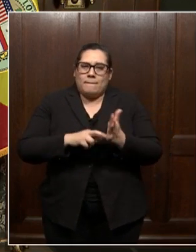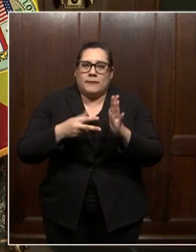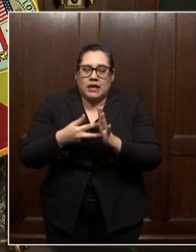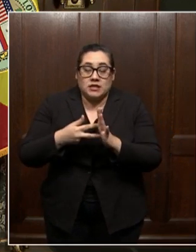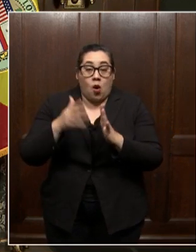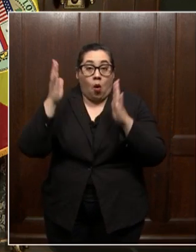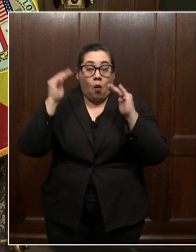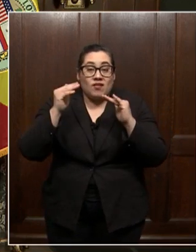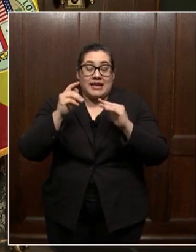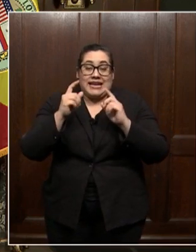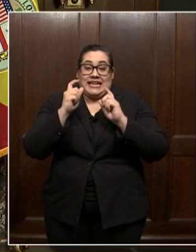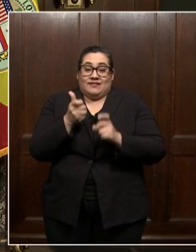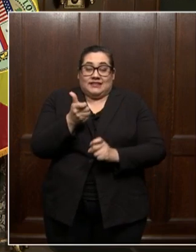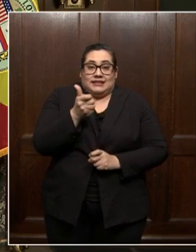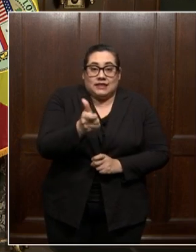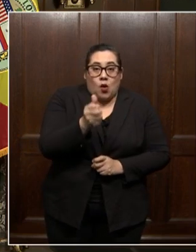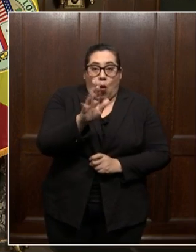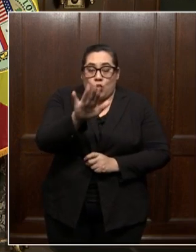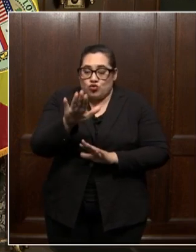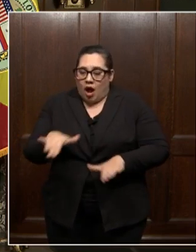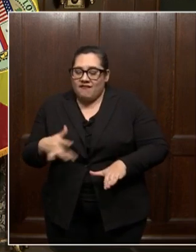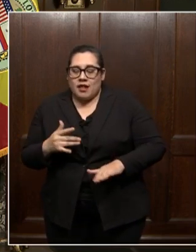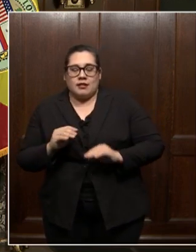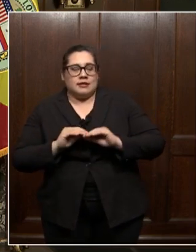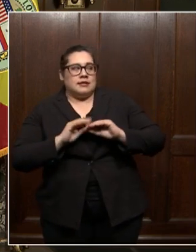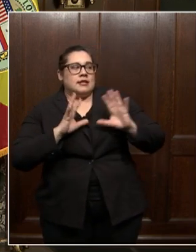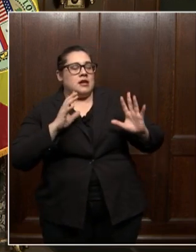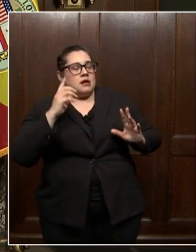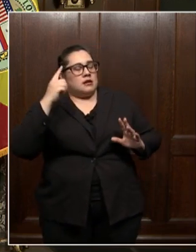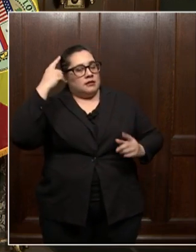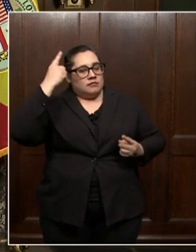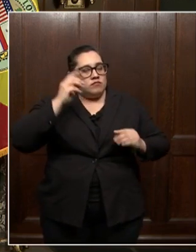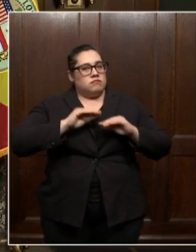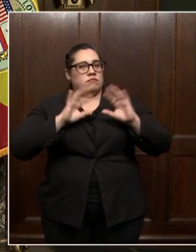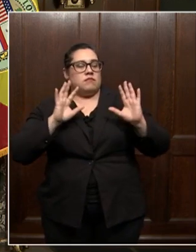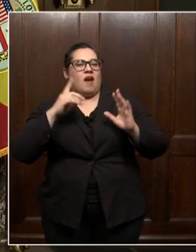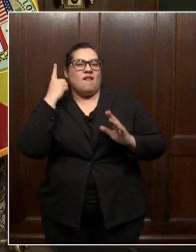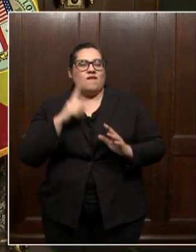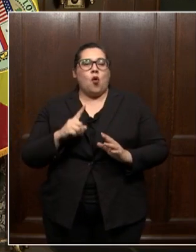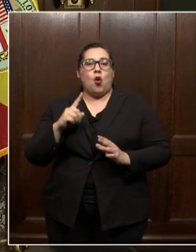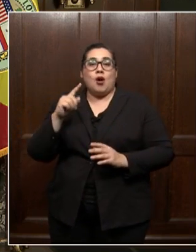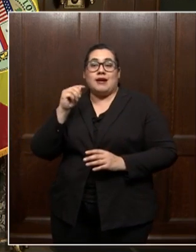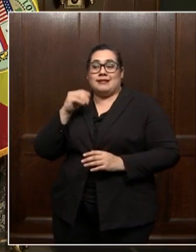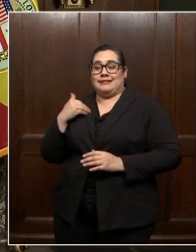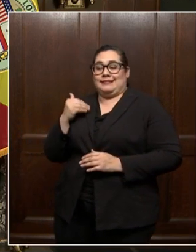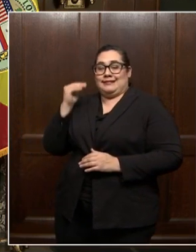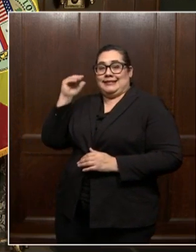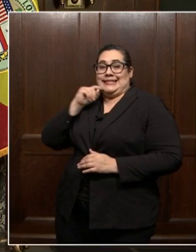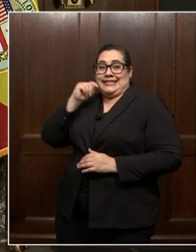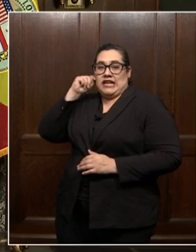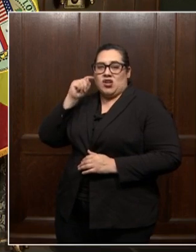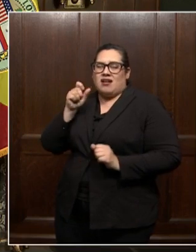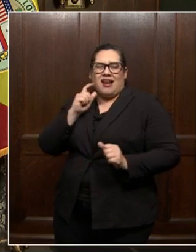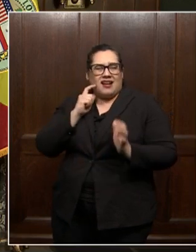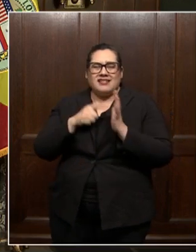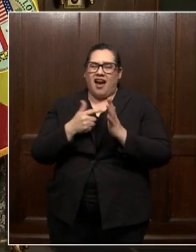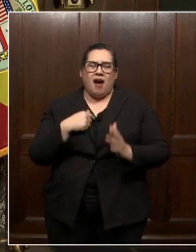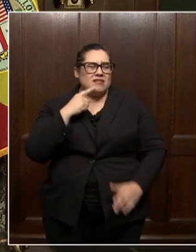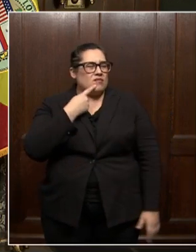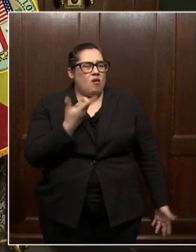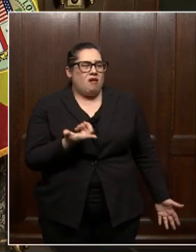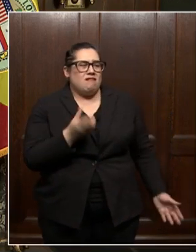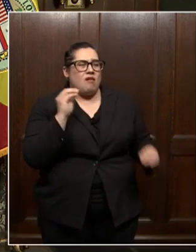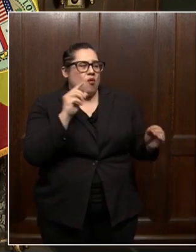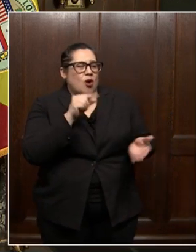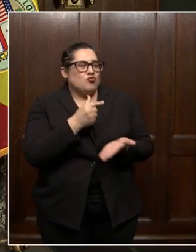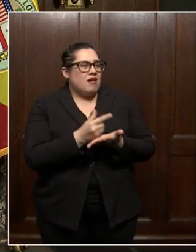give either you or your child clarity around it. So for teens, just being able to acknowledge, you know, I'm just really disappointed. I'm not going to